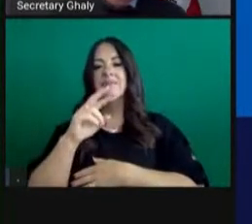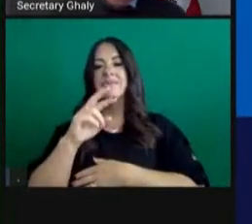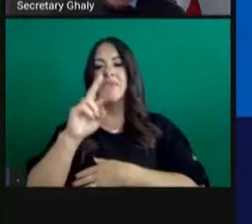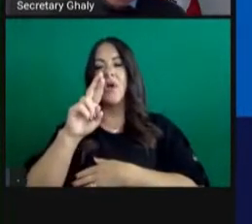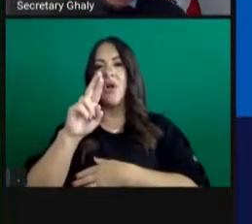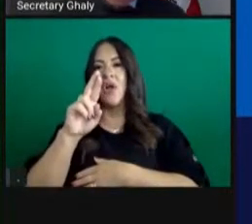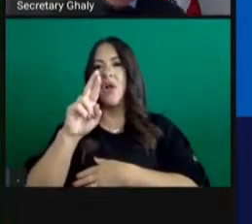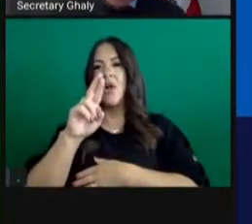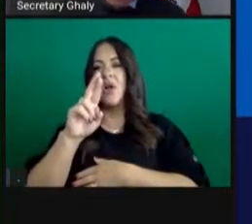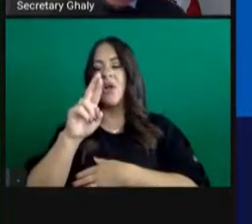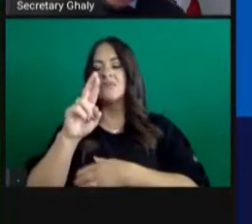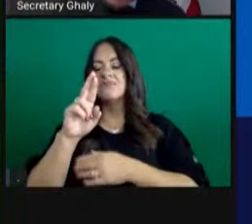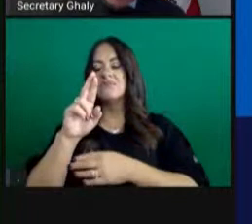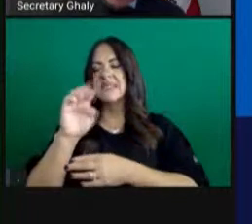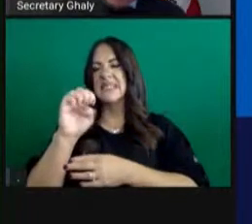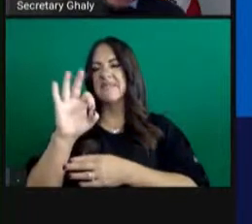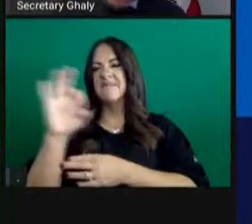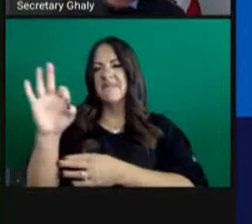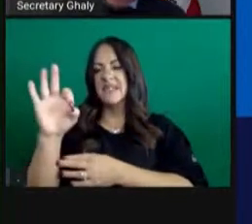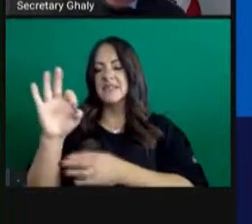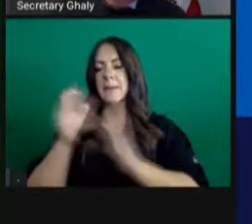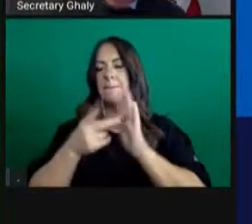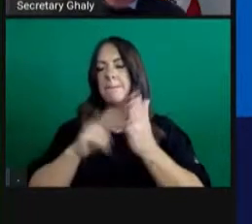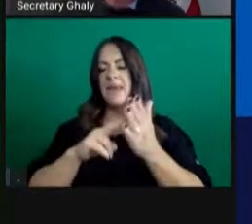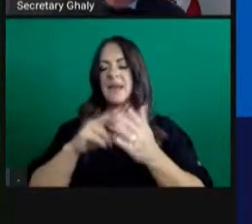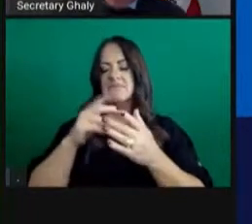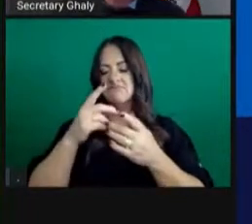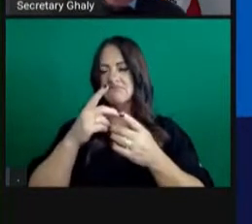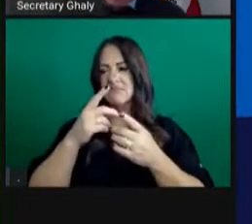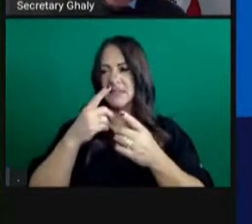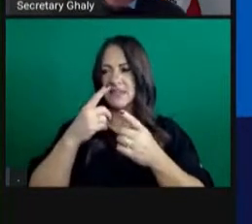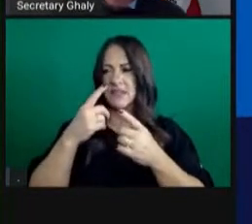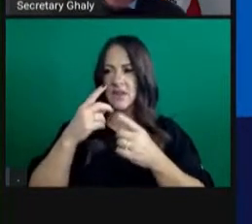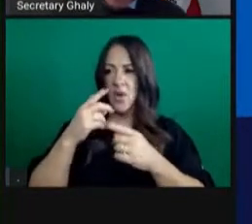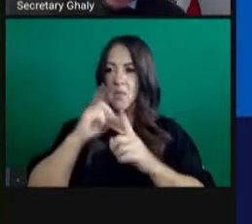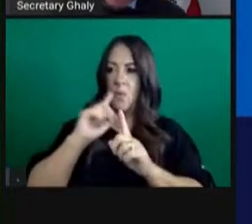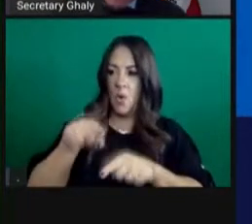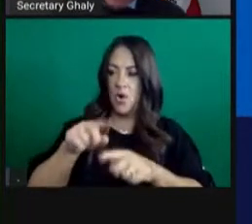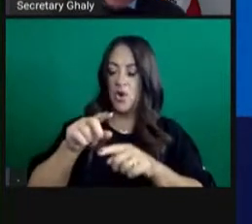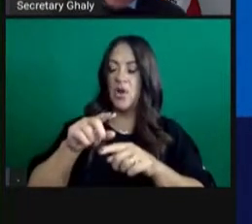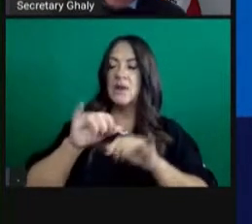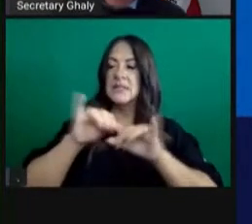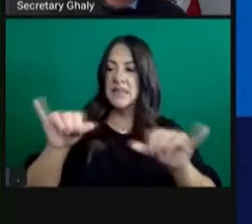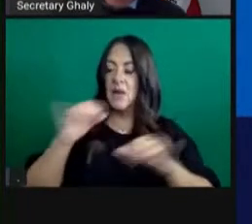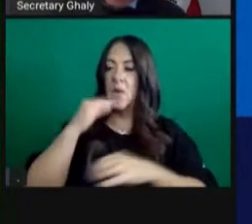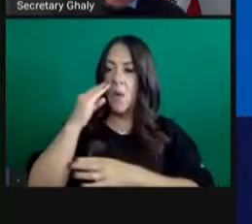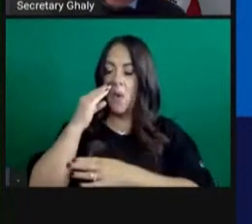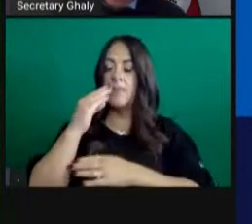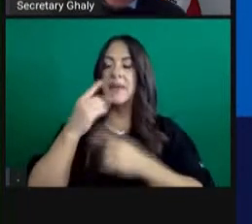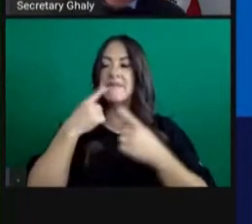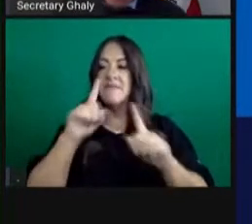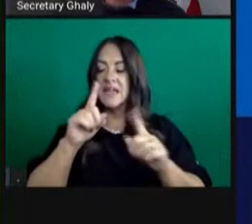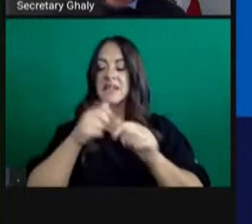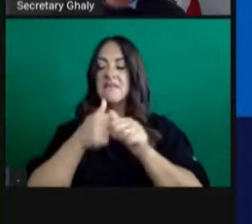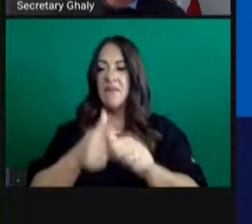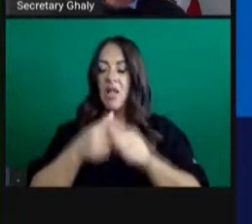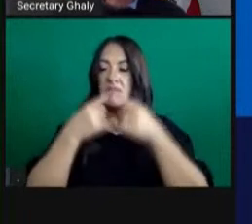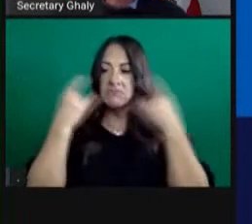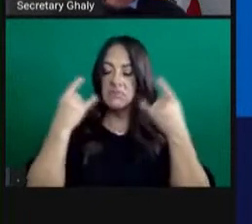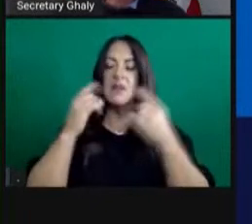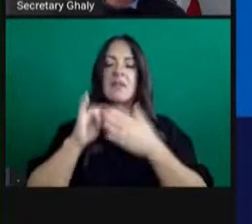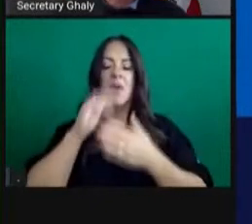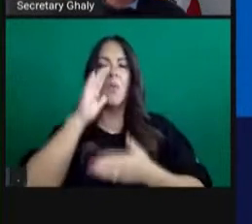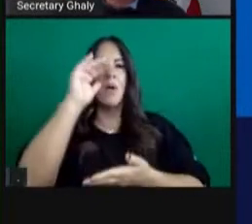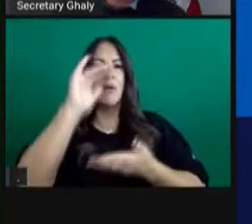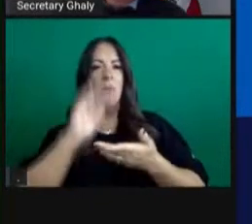but there are still regions of California in the Central Valley in Southern California that still have very